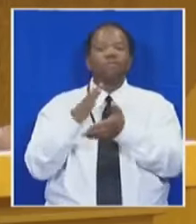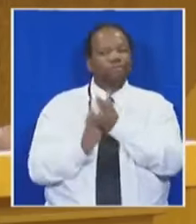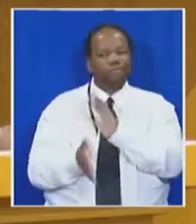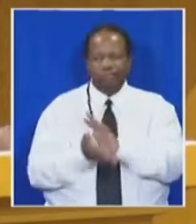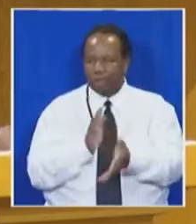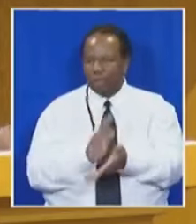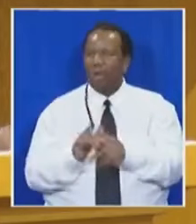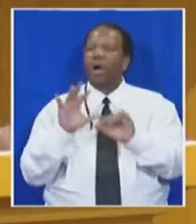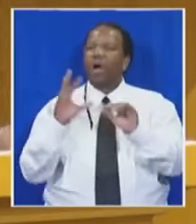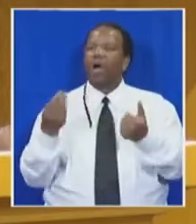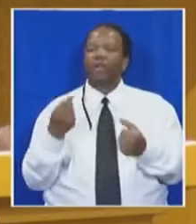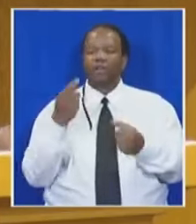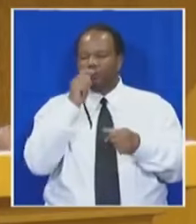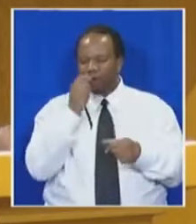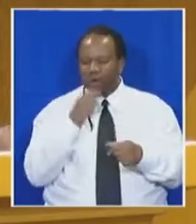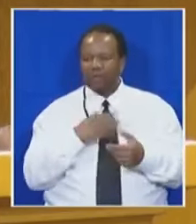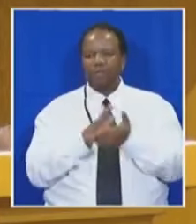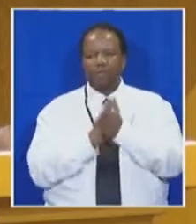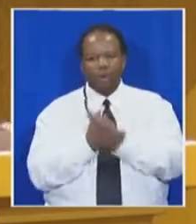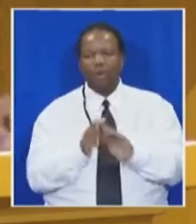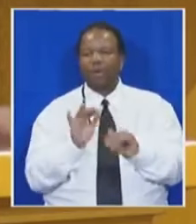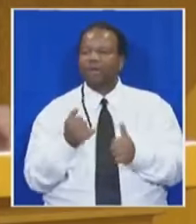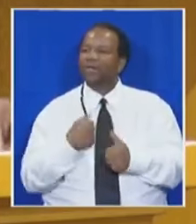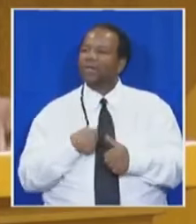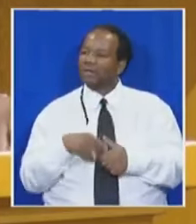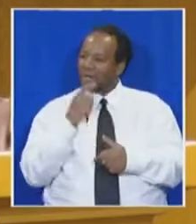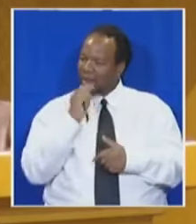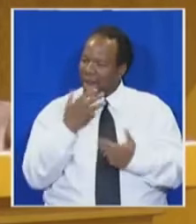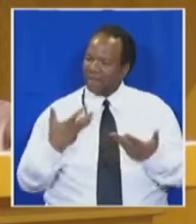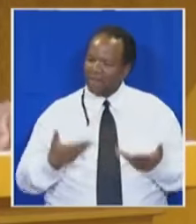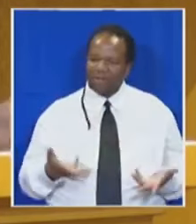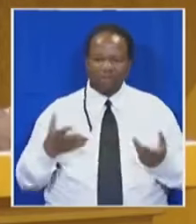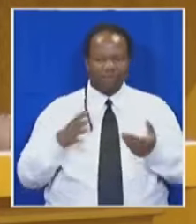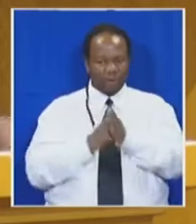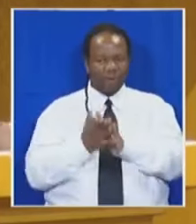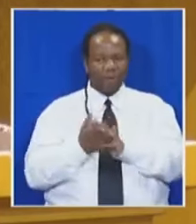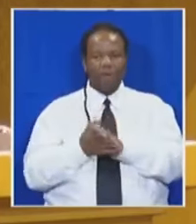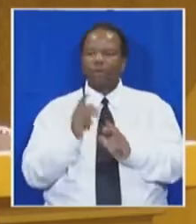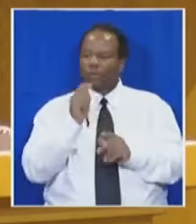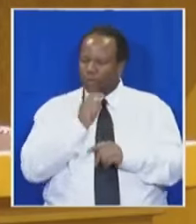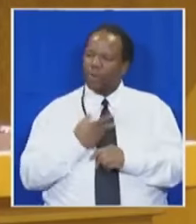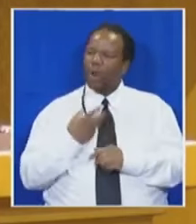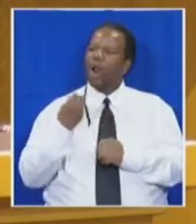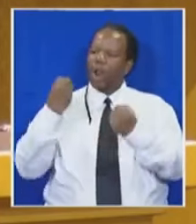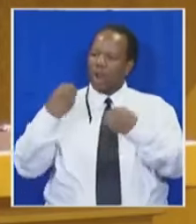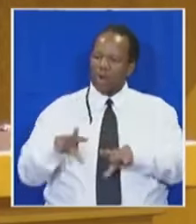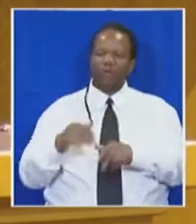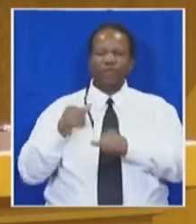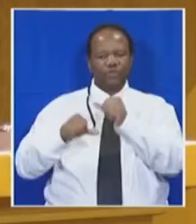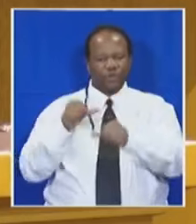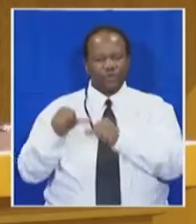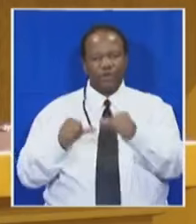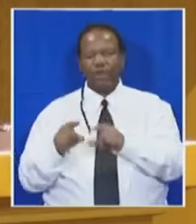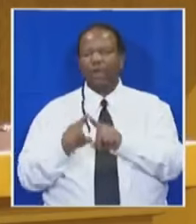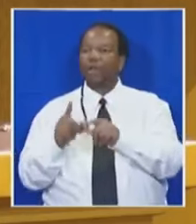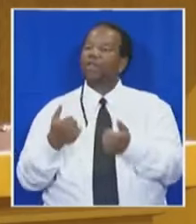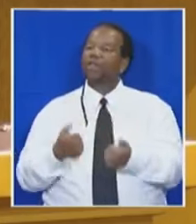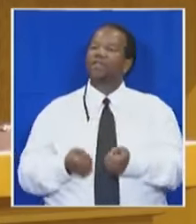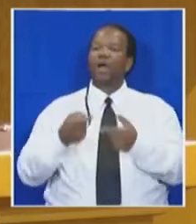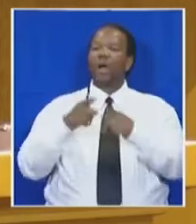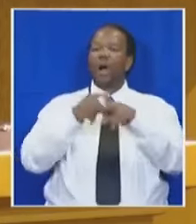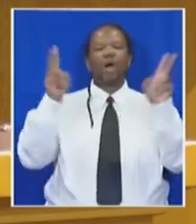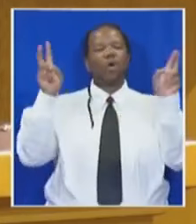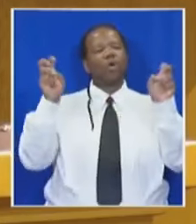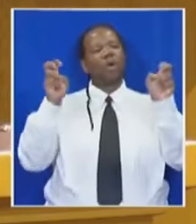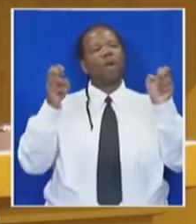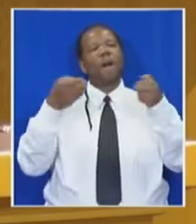been broken, whose talents have been crippled. These are indeed the words of a lost generation. A generation of born frees who are victim